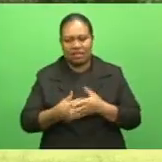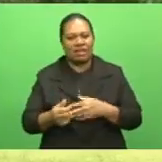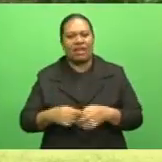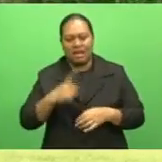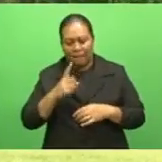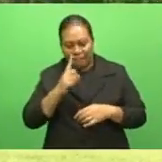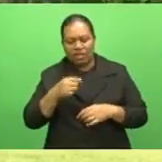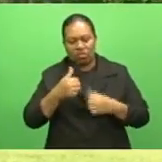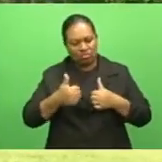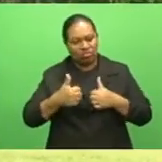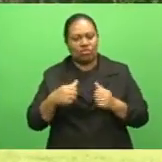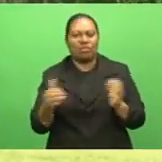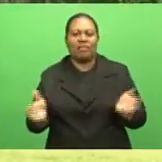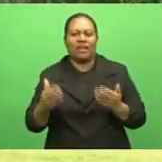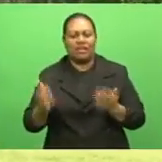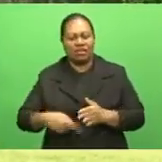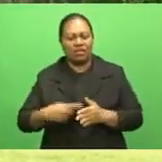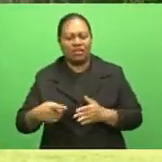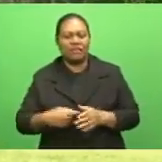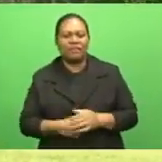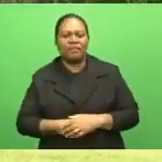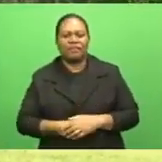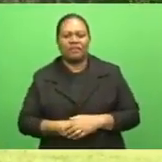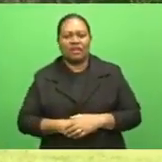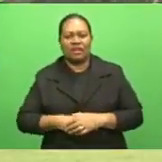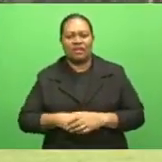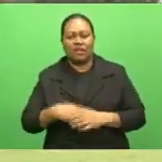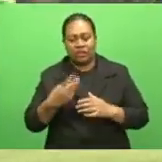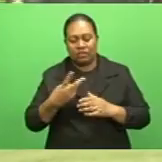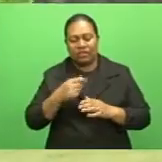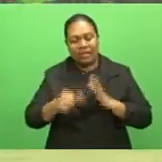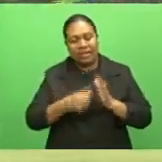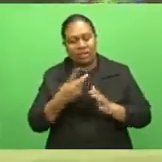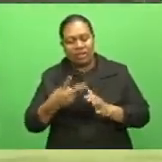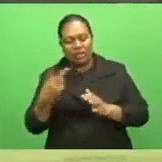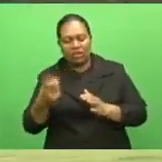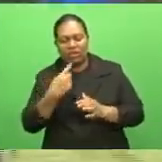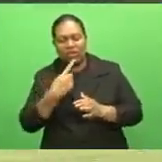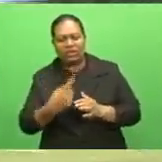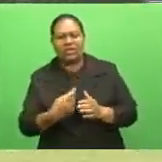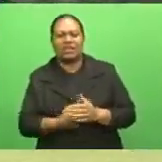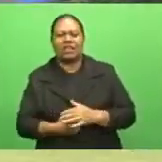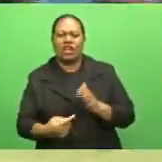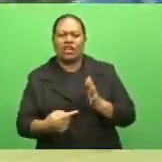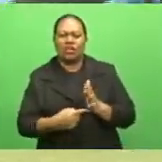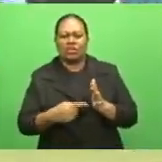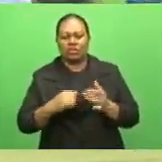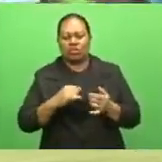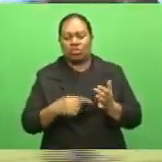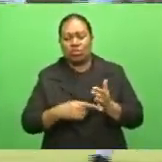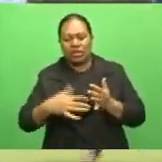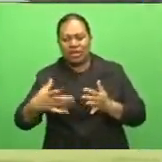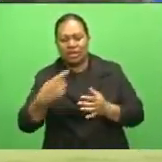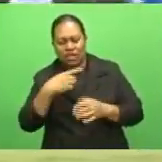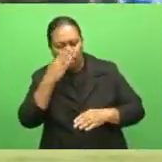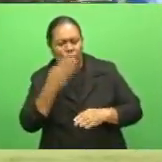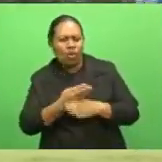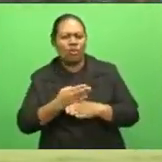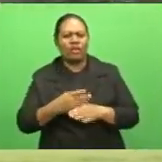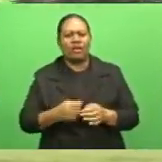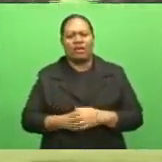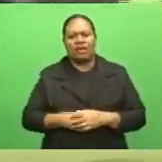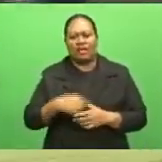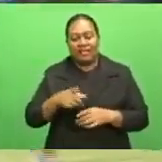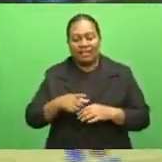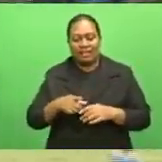Not repeating past mistakes is something 22-year-old fly-half Tuinraki Samusamu Vondre hopes the team will be mindful of on